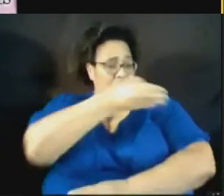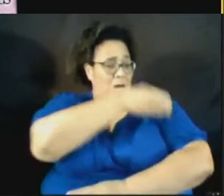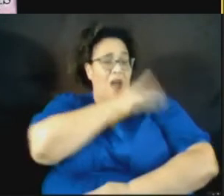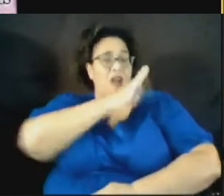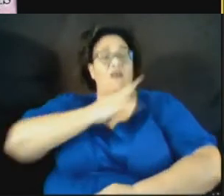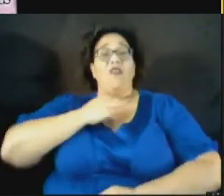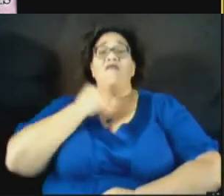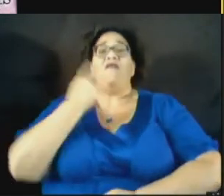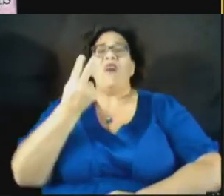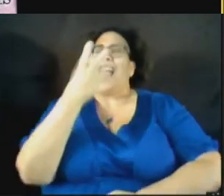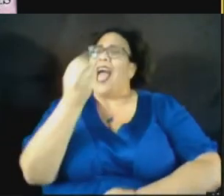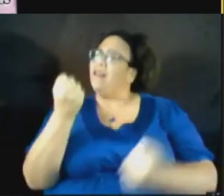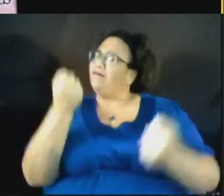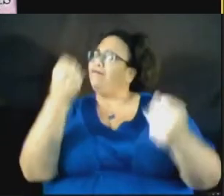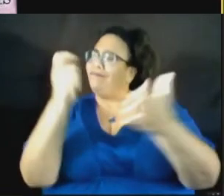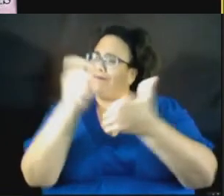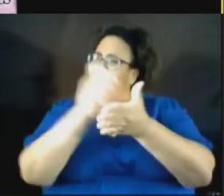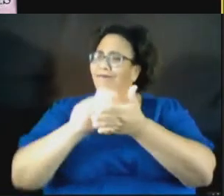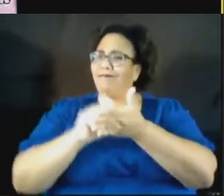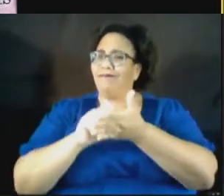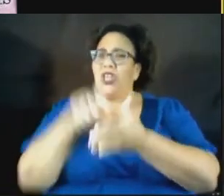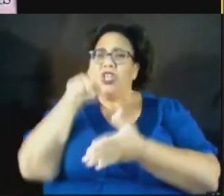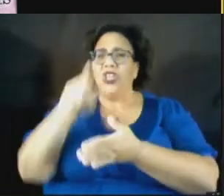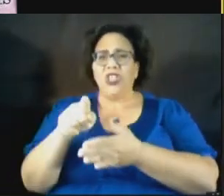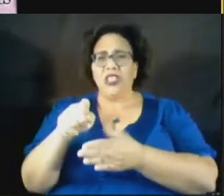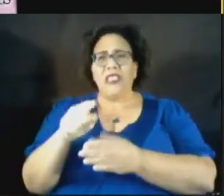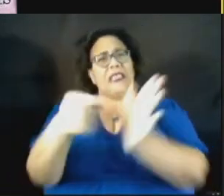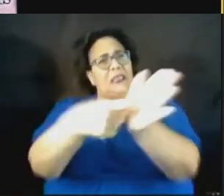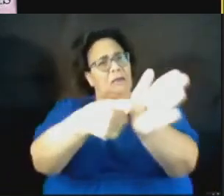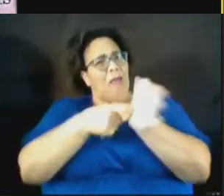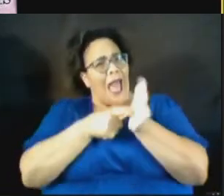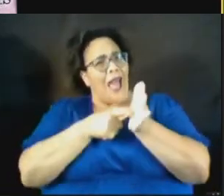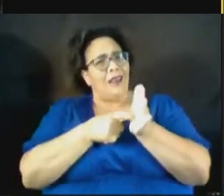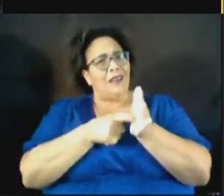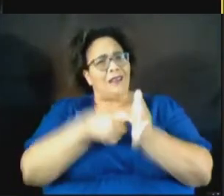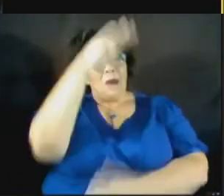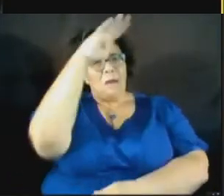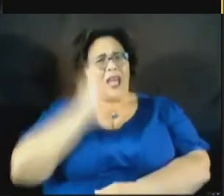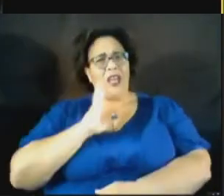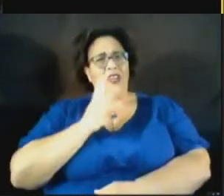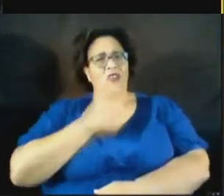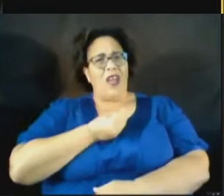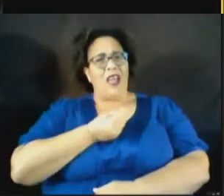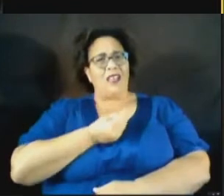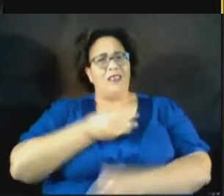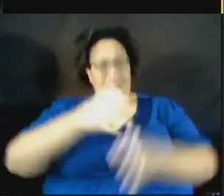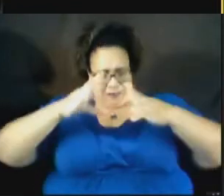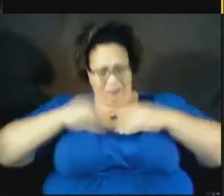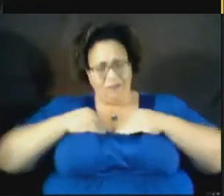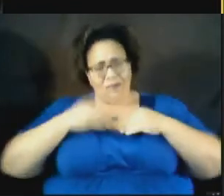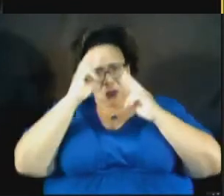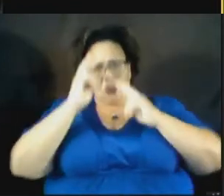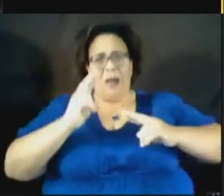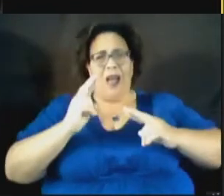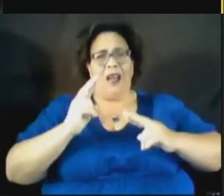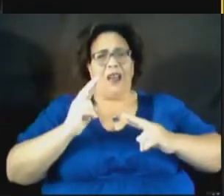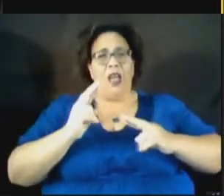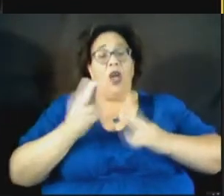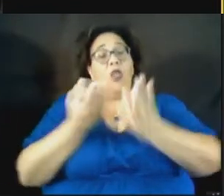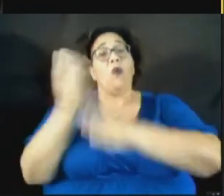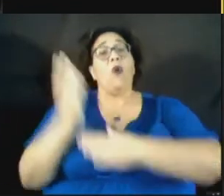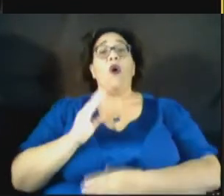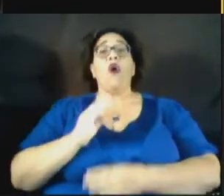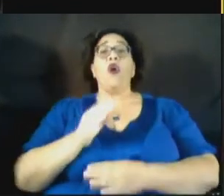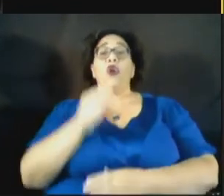and pen, she demanded that Black trans women be treated with respect. And through the power of her blog, TransGrio,